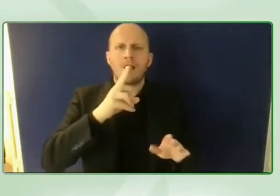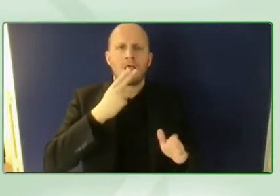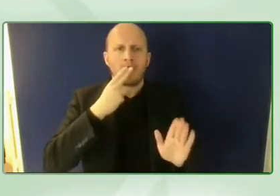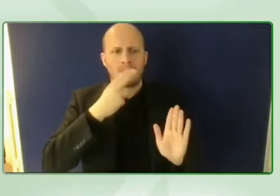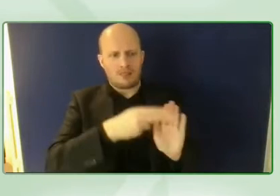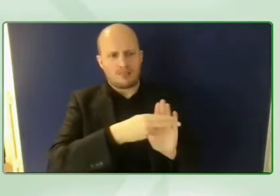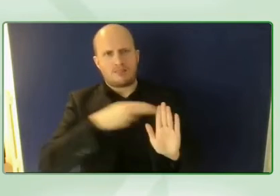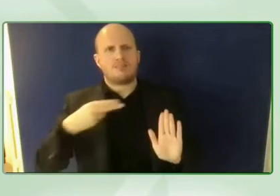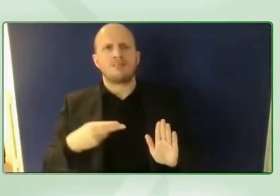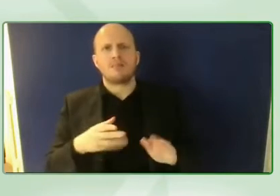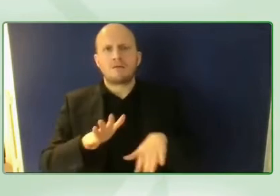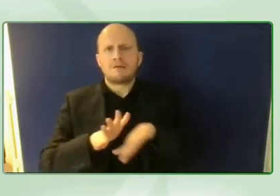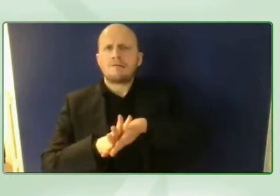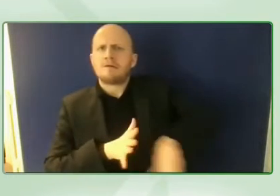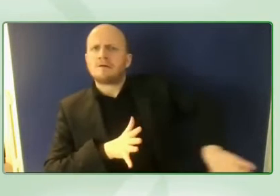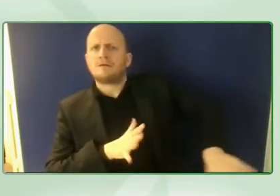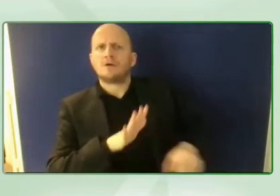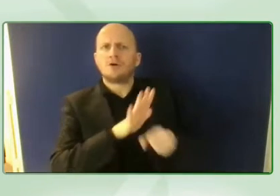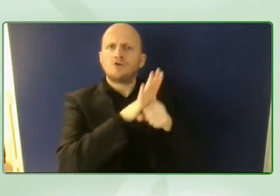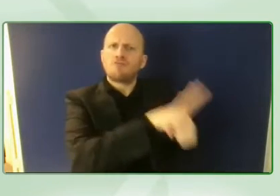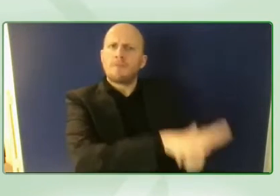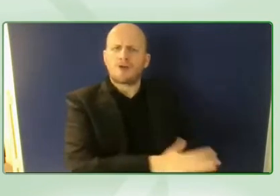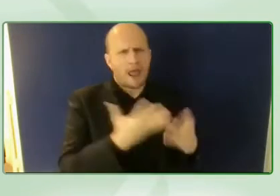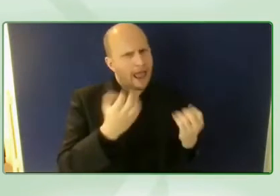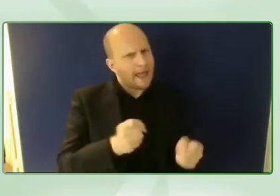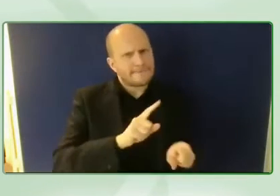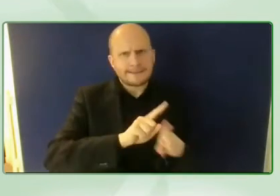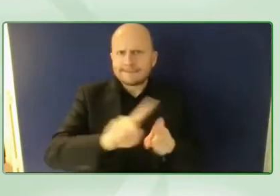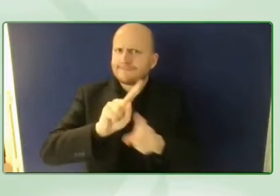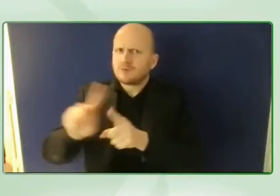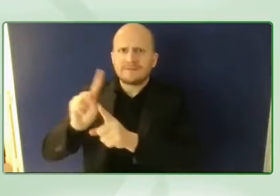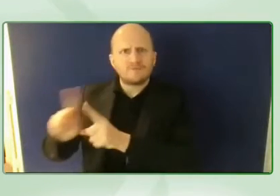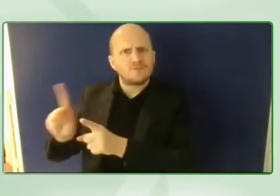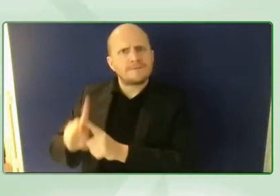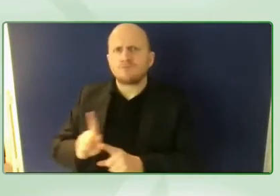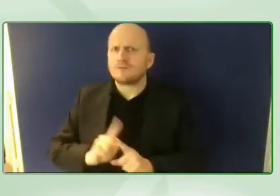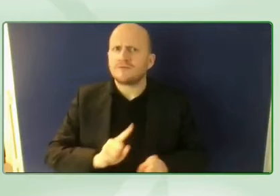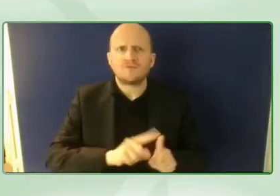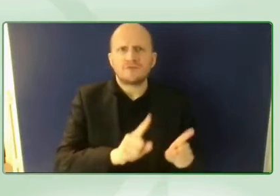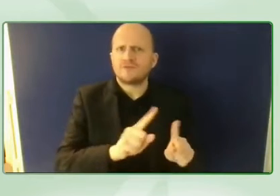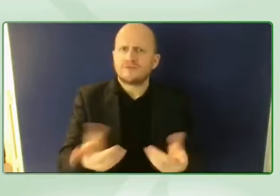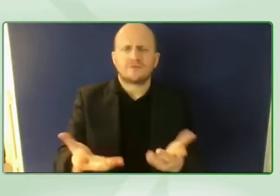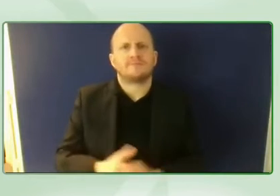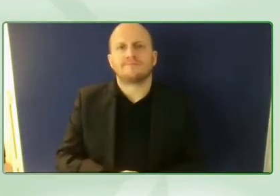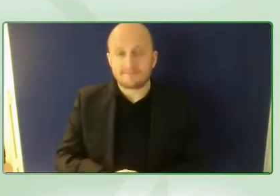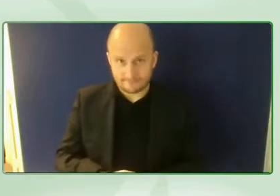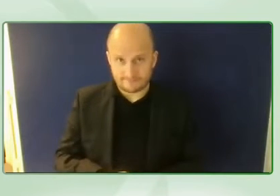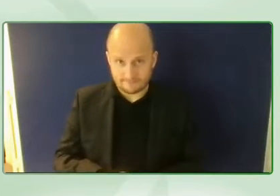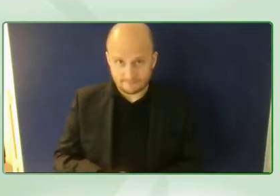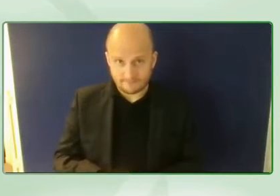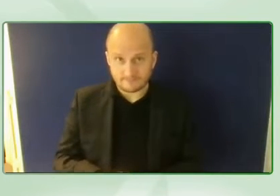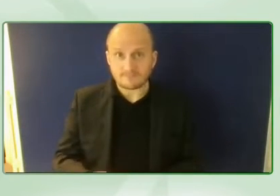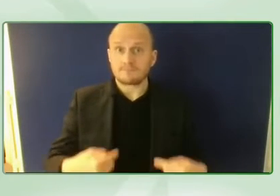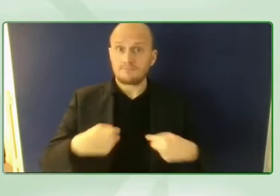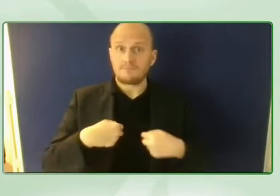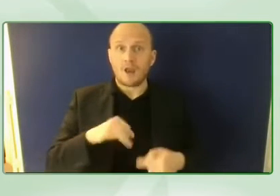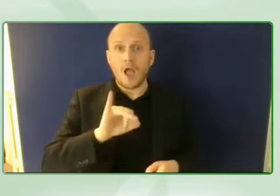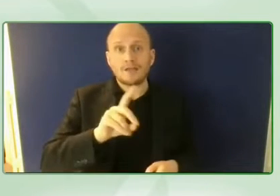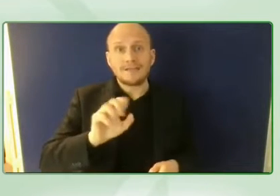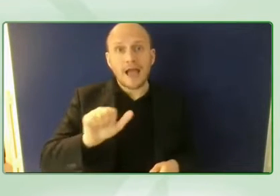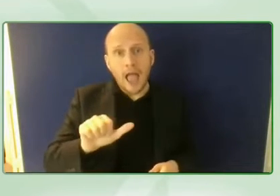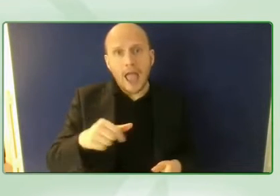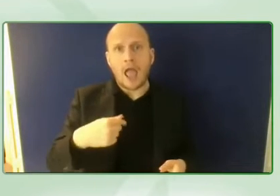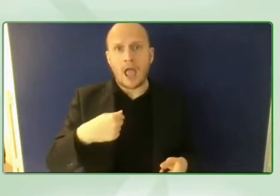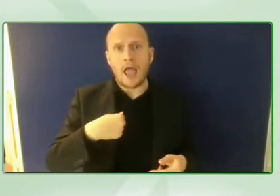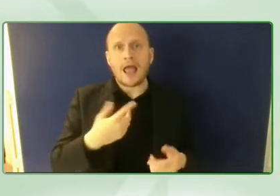disabilities are are at the heart of that um the international disability alliance is a membership based organization so we have